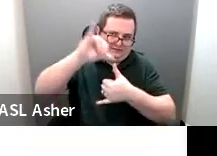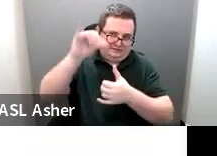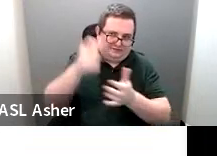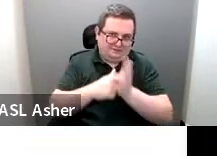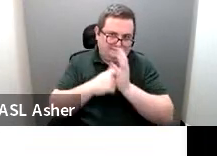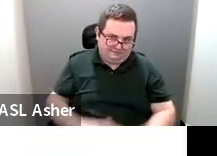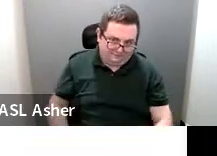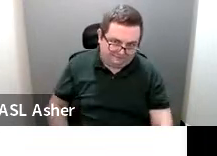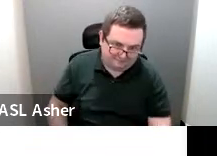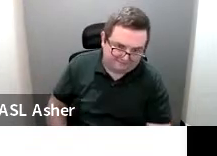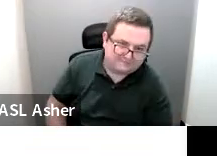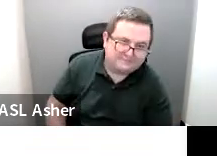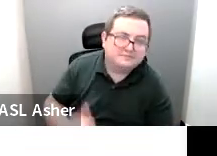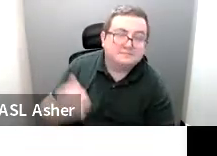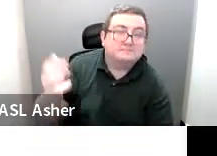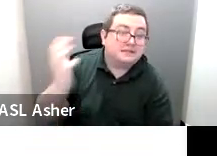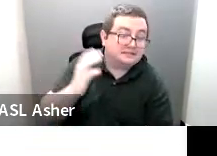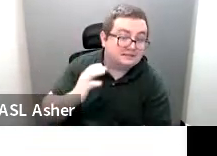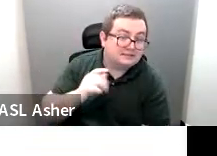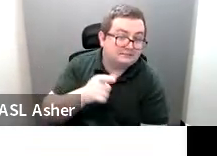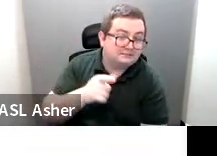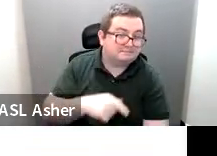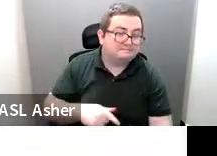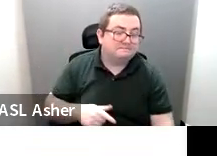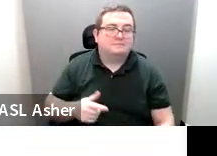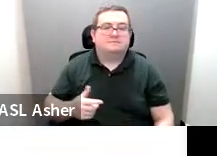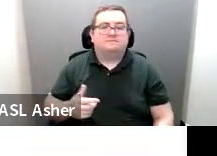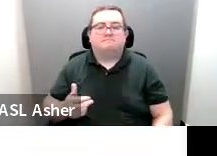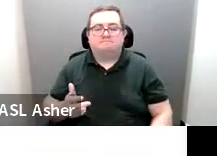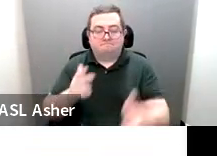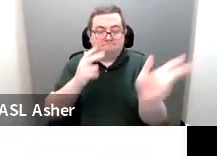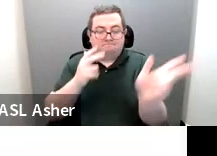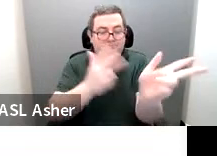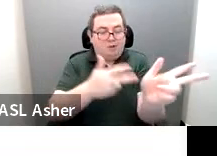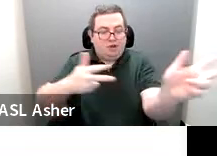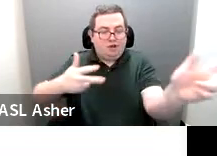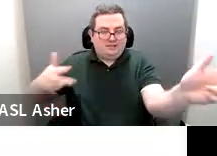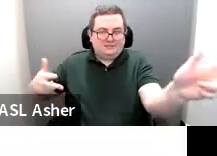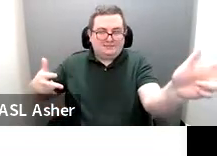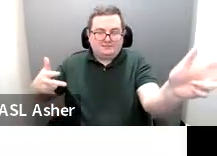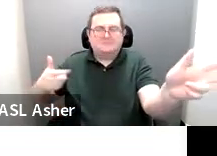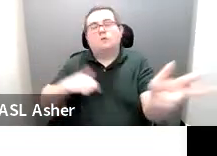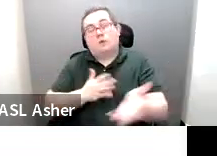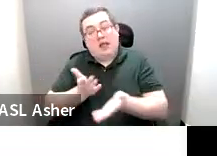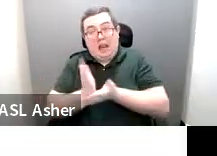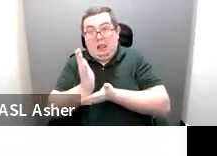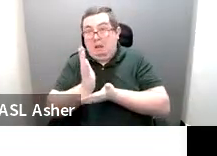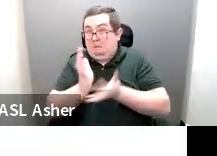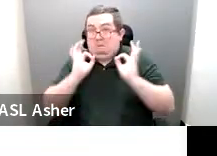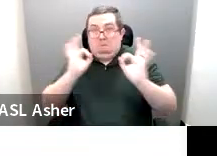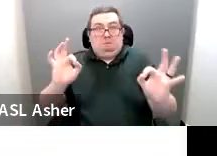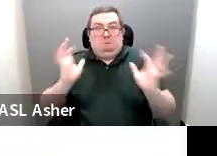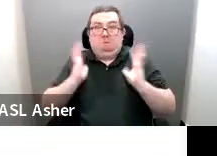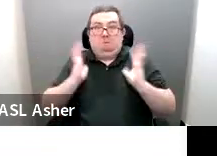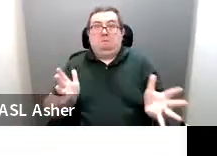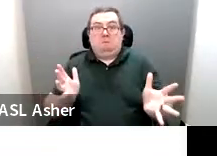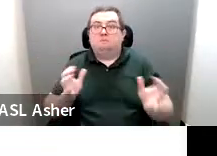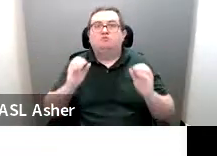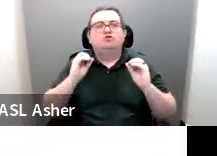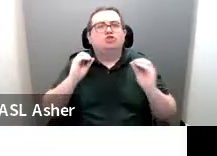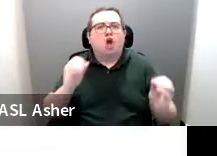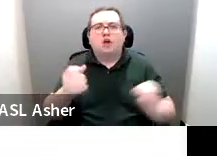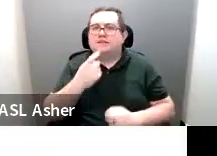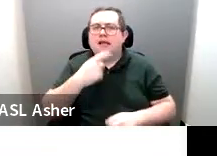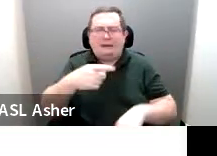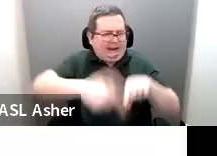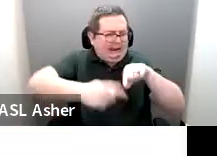Next slide. Parallel parking. We do allow parallel parking. There's no nothing out there